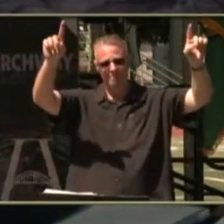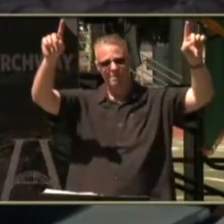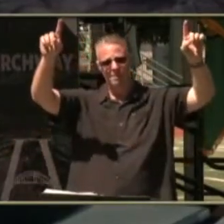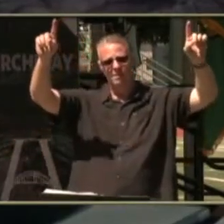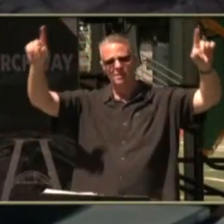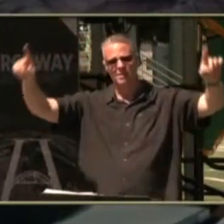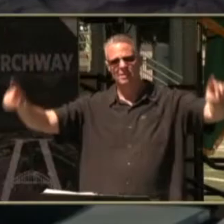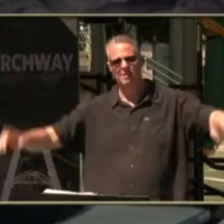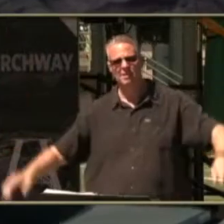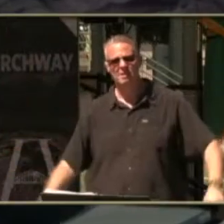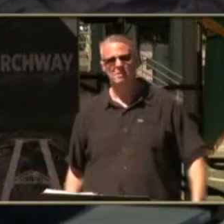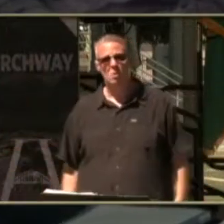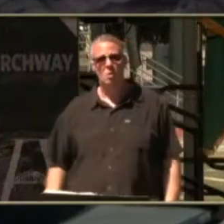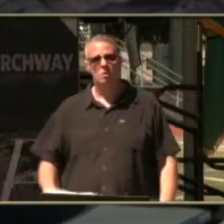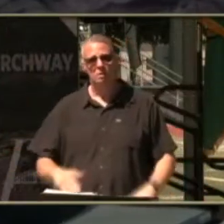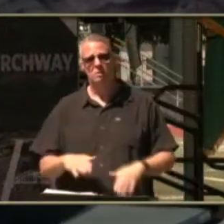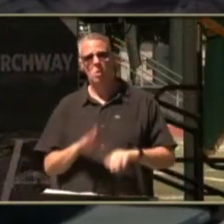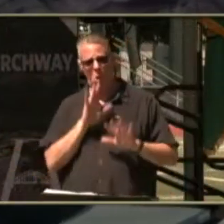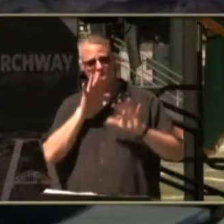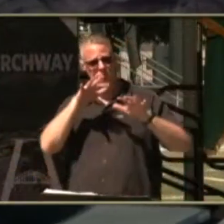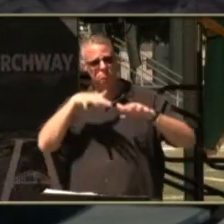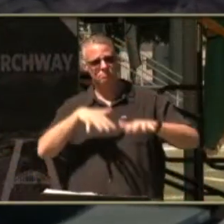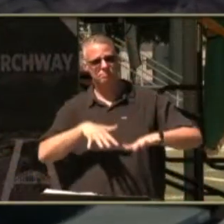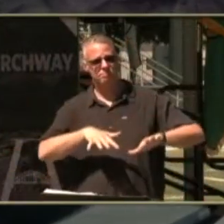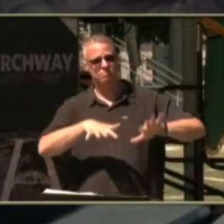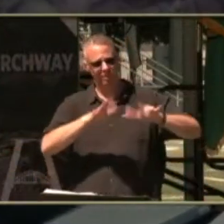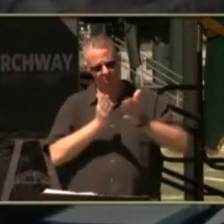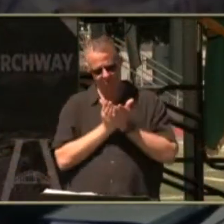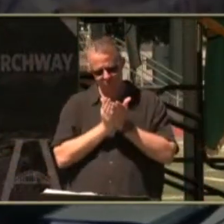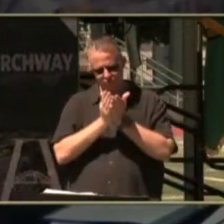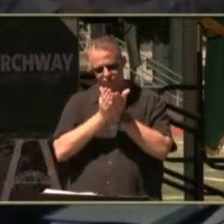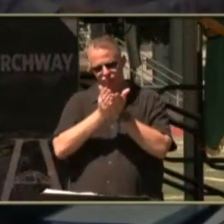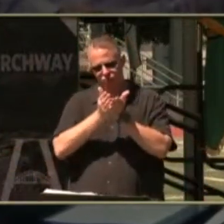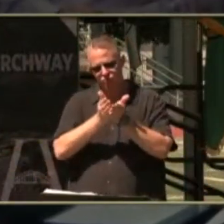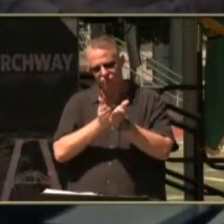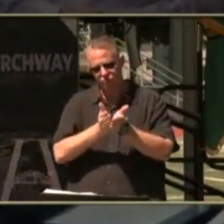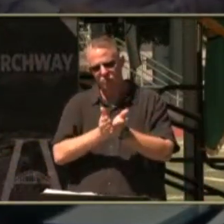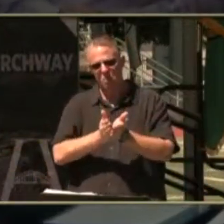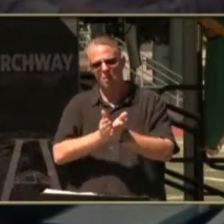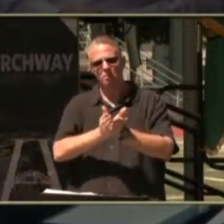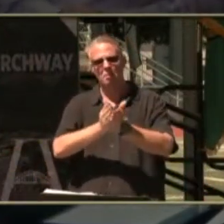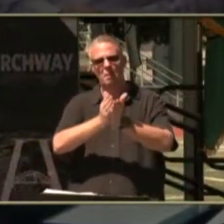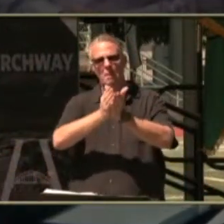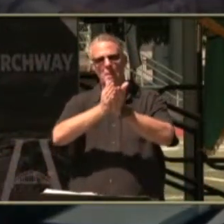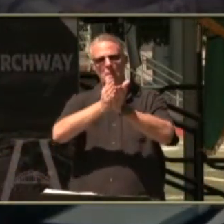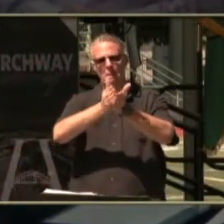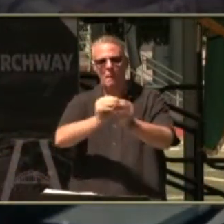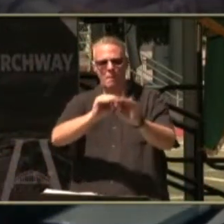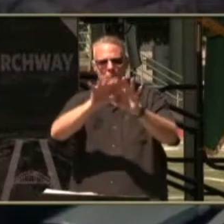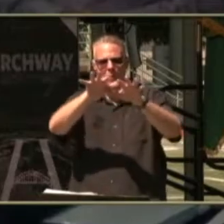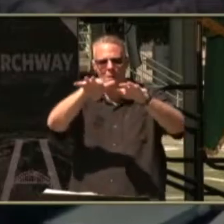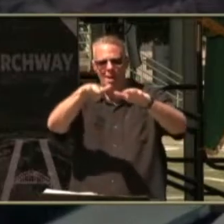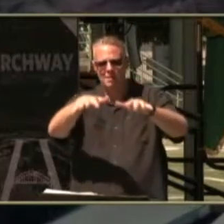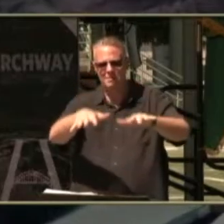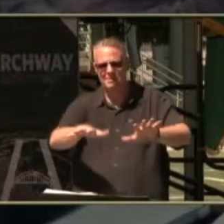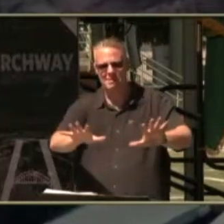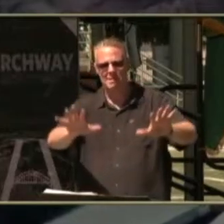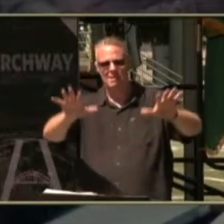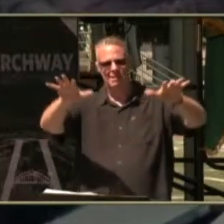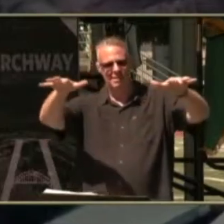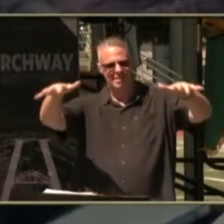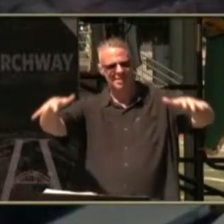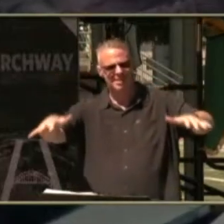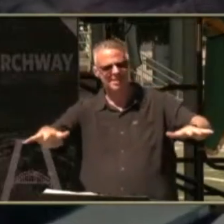Like a small boat In the ocean Standing big waves